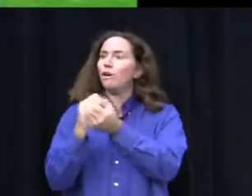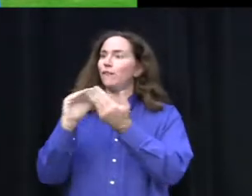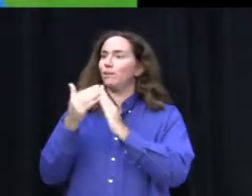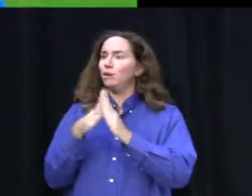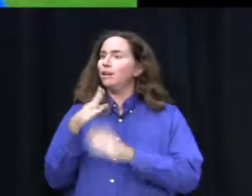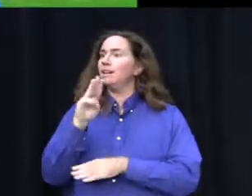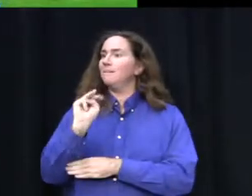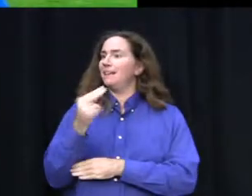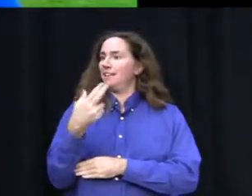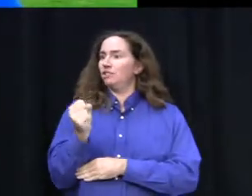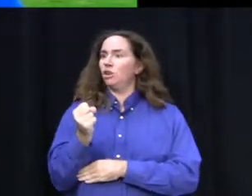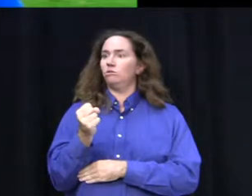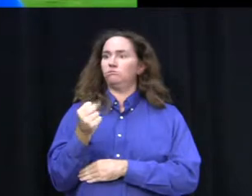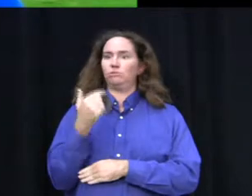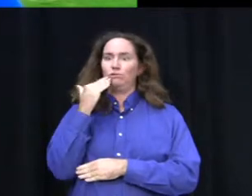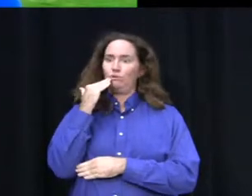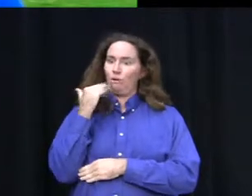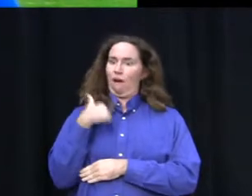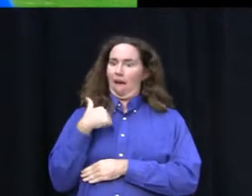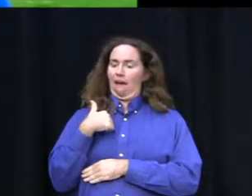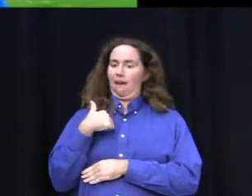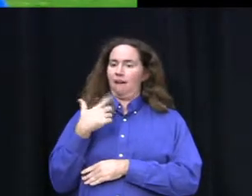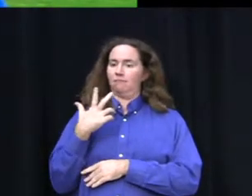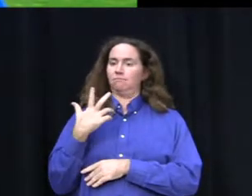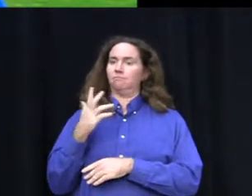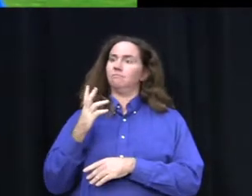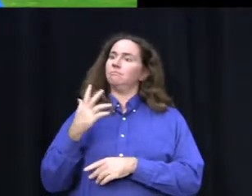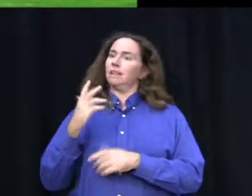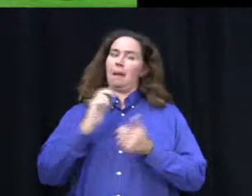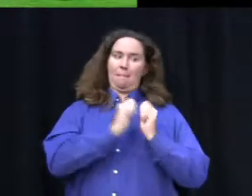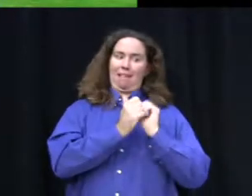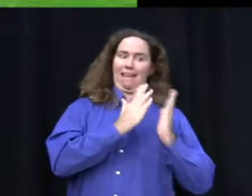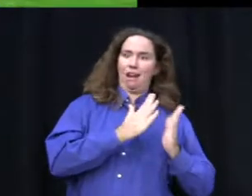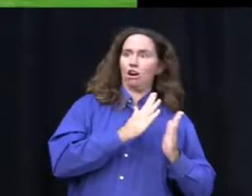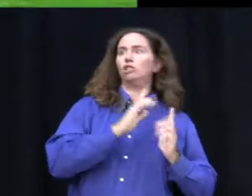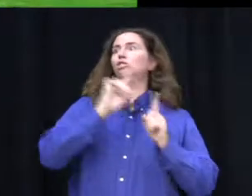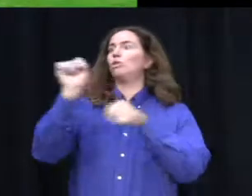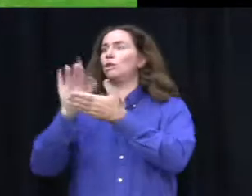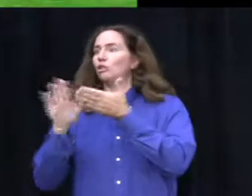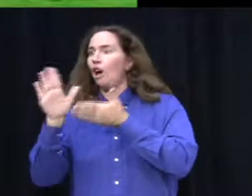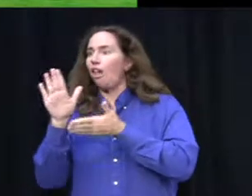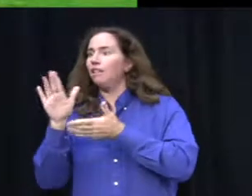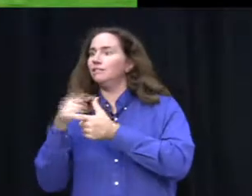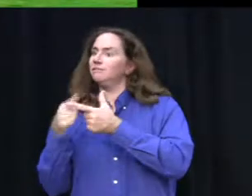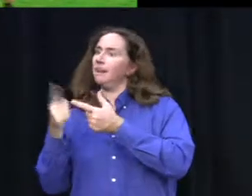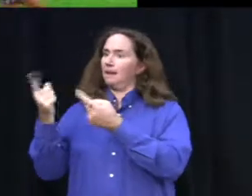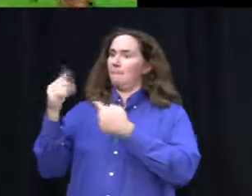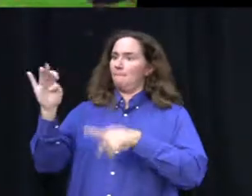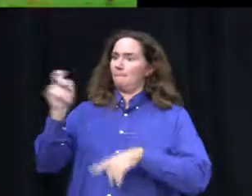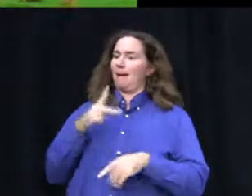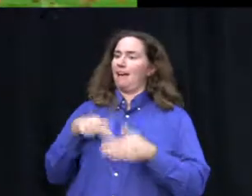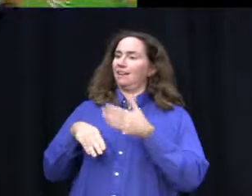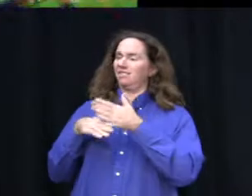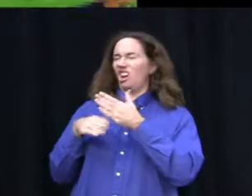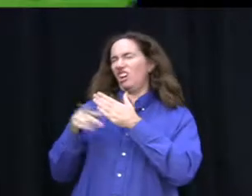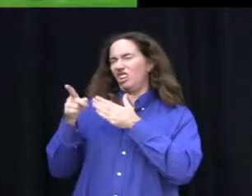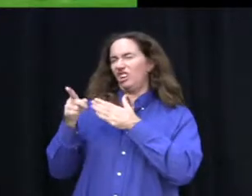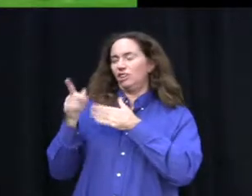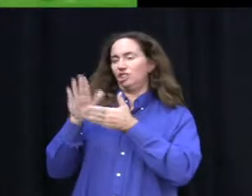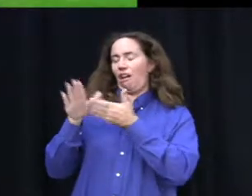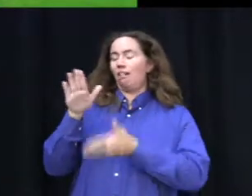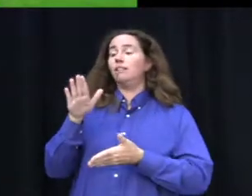especially after coming from being a player and going off to college to play soccer. And